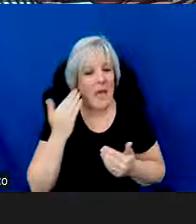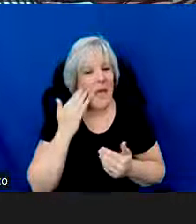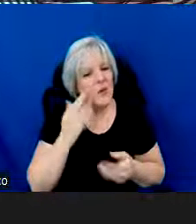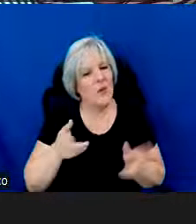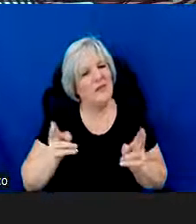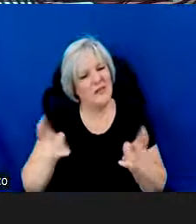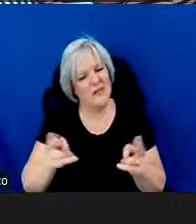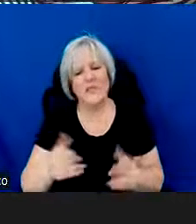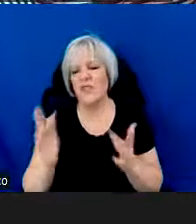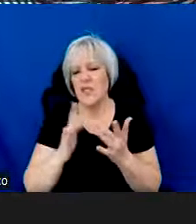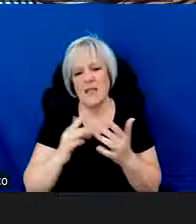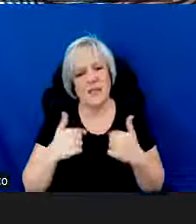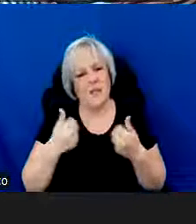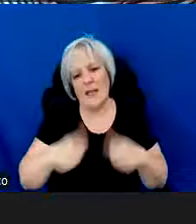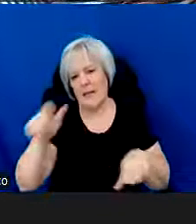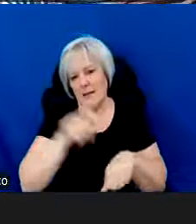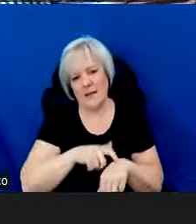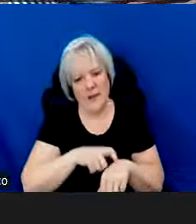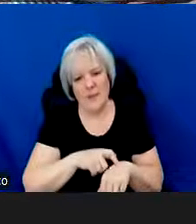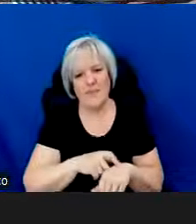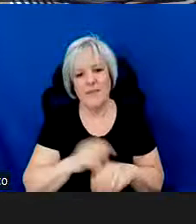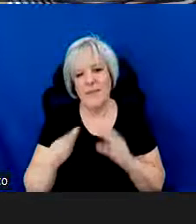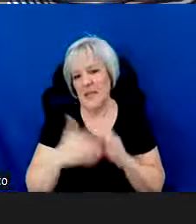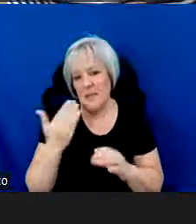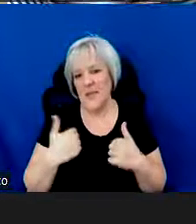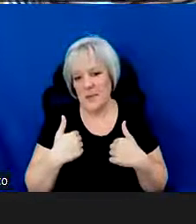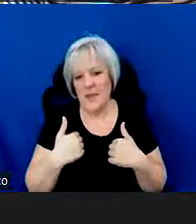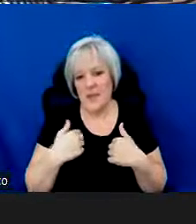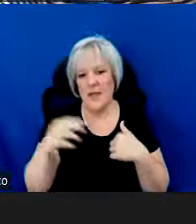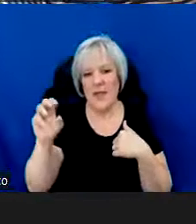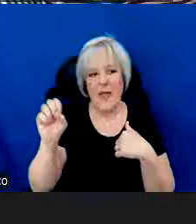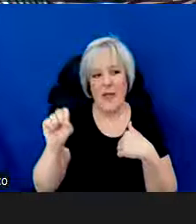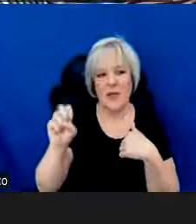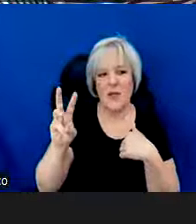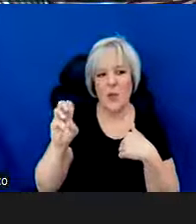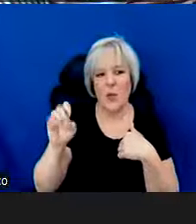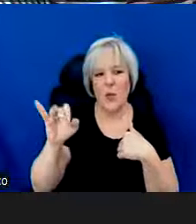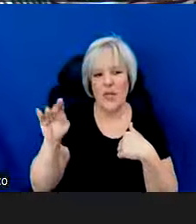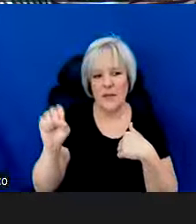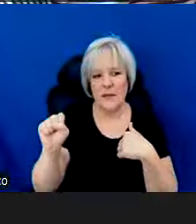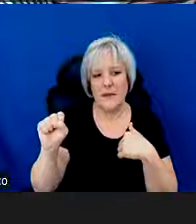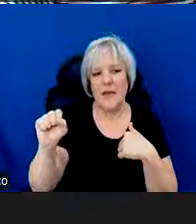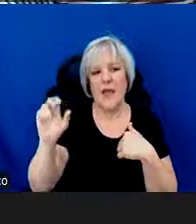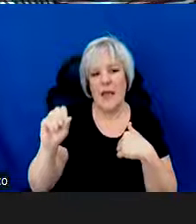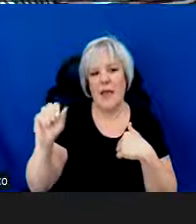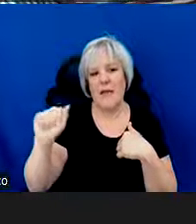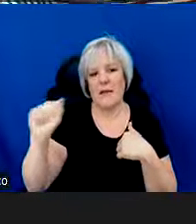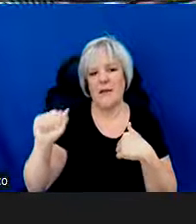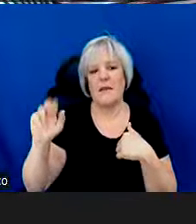Just reach out to me anytime by my email, which is again, sluidas at midatlanticarts.org.